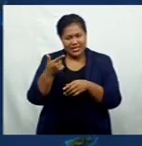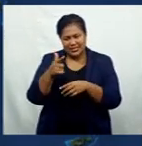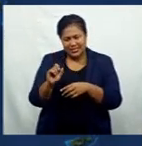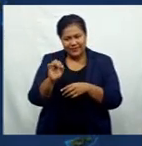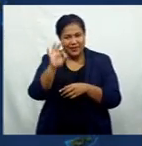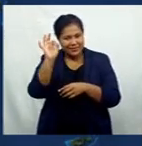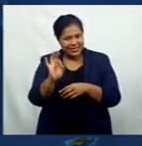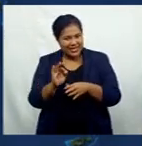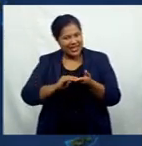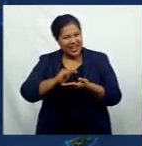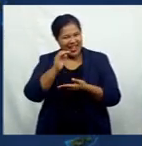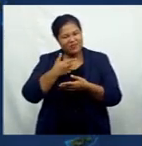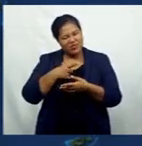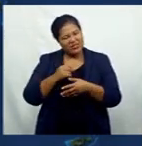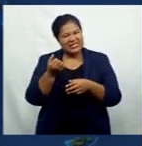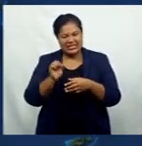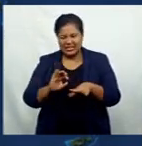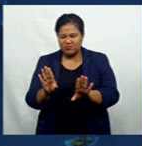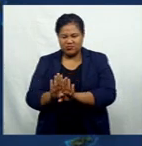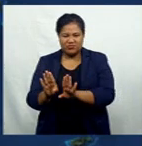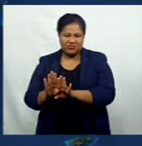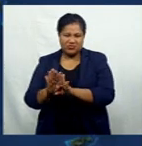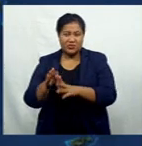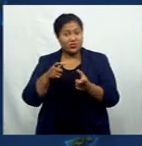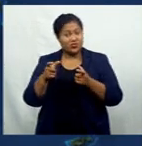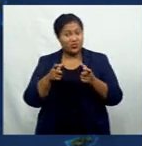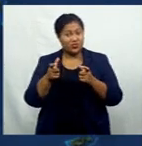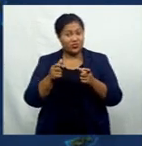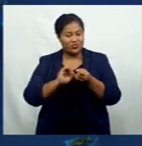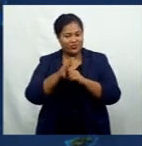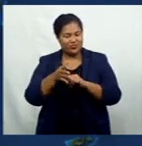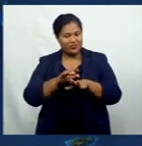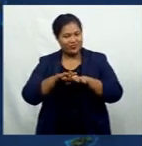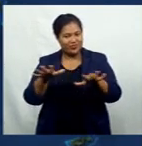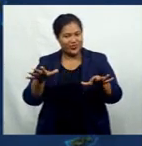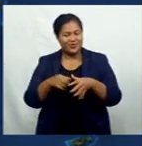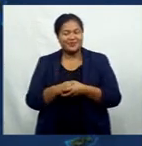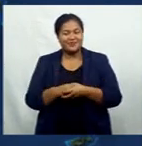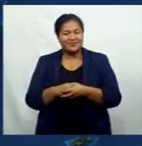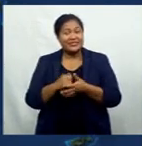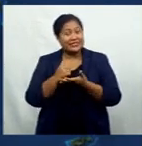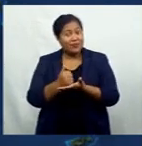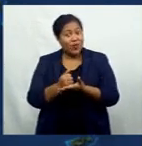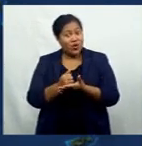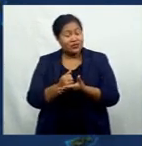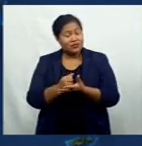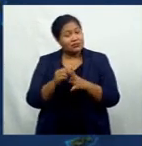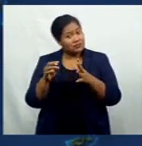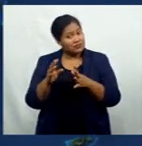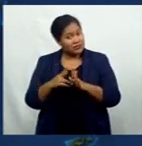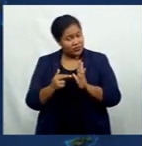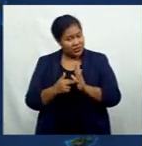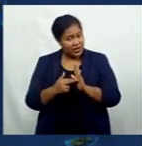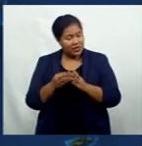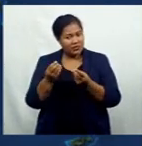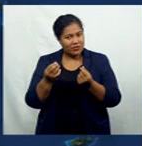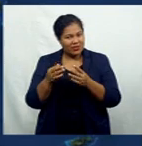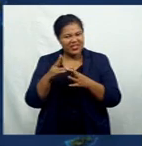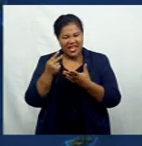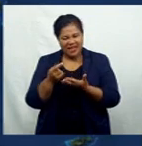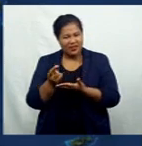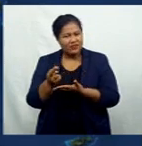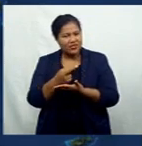still under lockdown to contain a Delta variant outbreak. Supporting the Kiwi dollar further was their retail sales data.